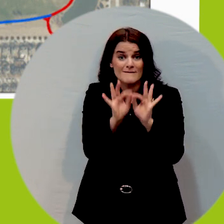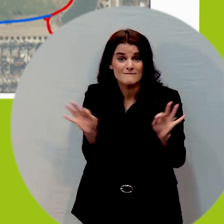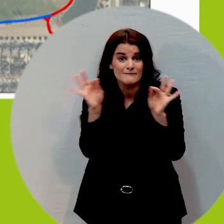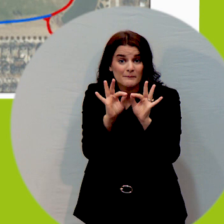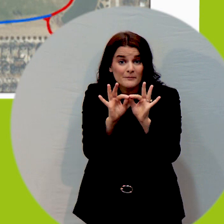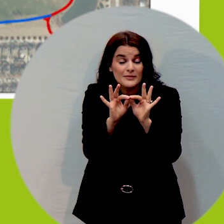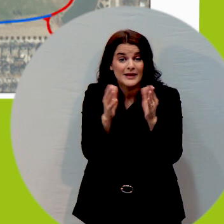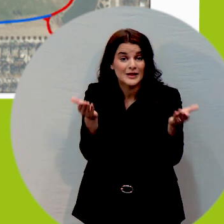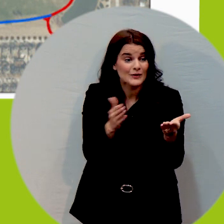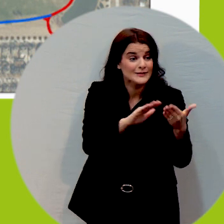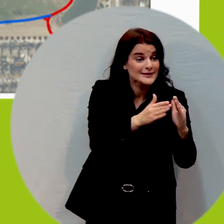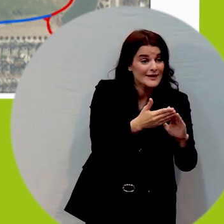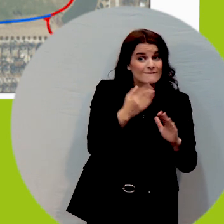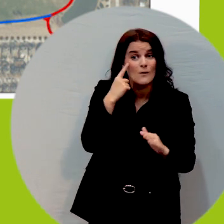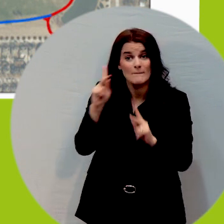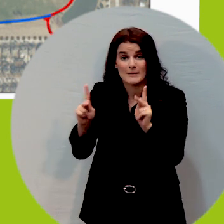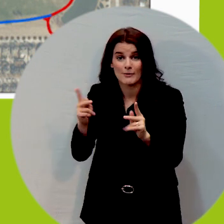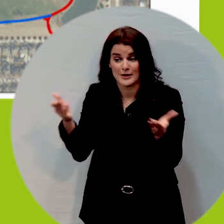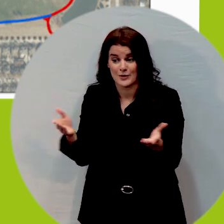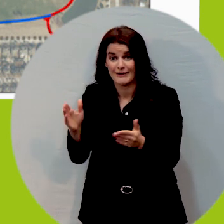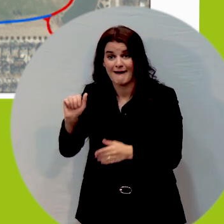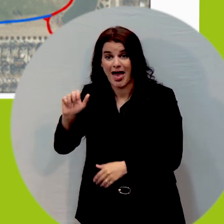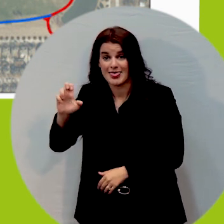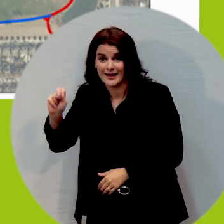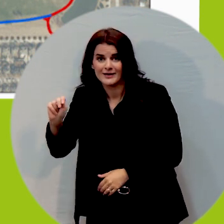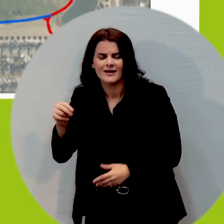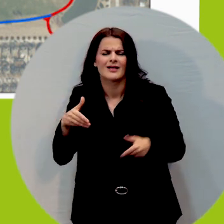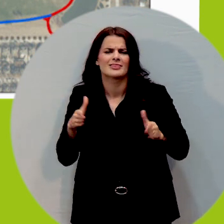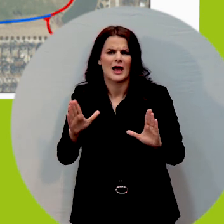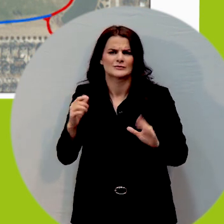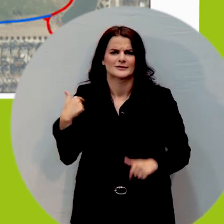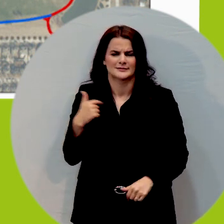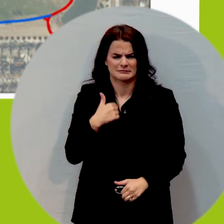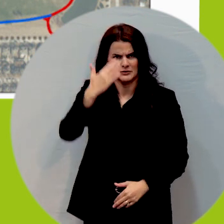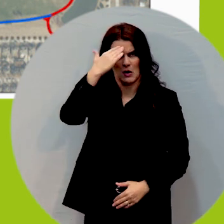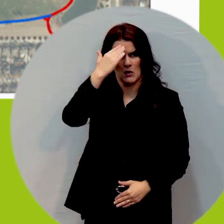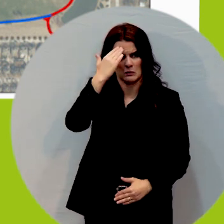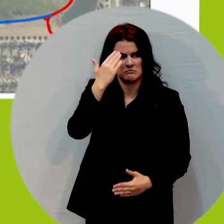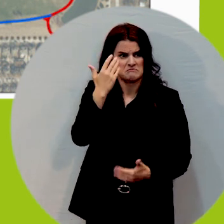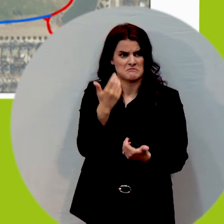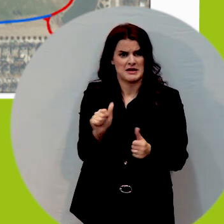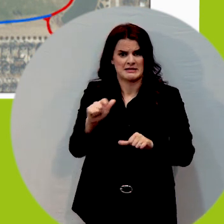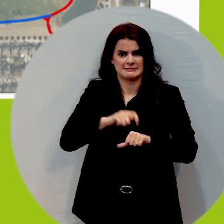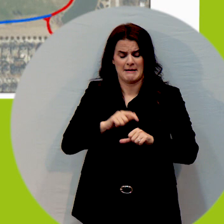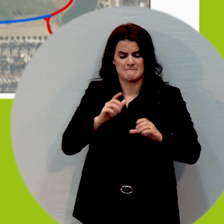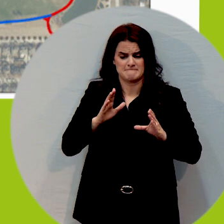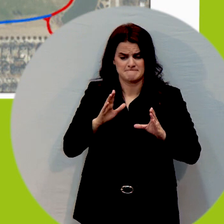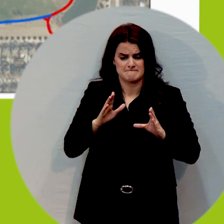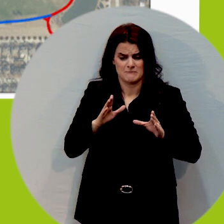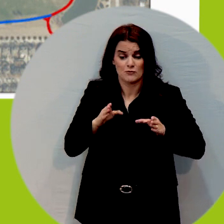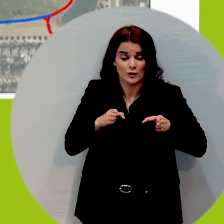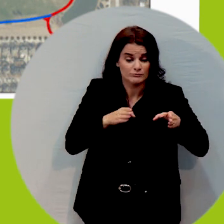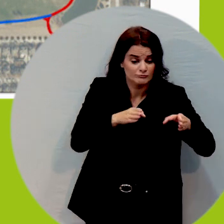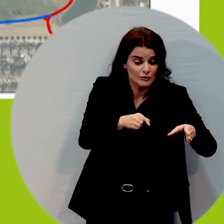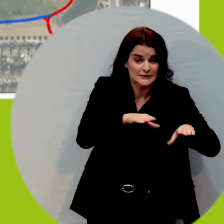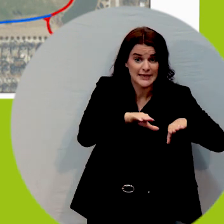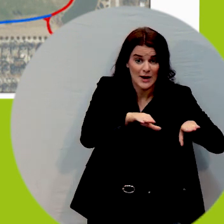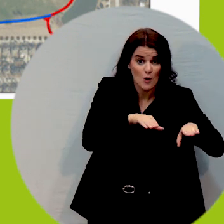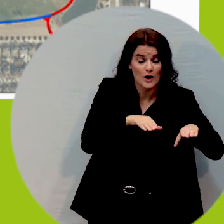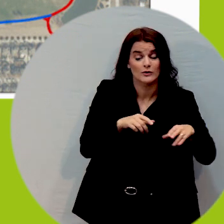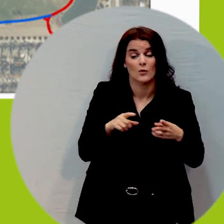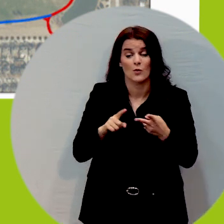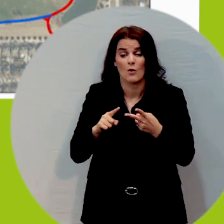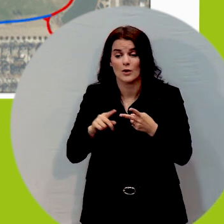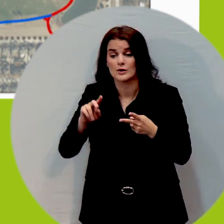that it allows us to know precisely at any given point in a stretch of sidewalk or trail what the